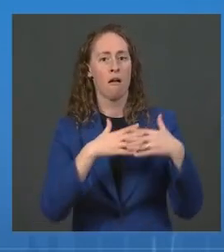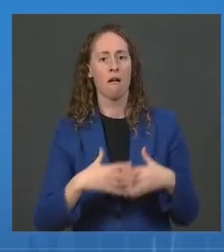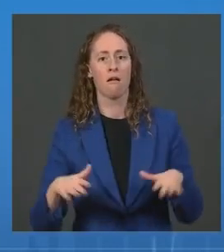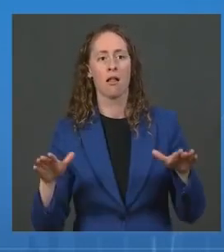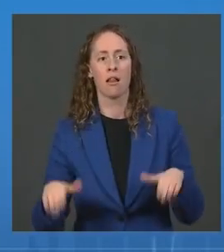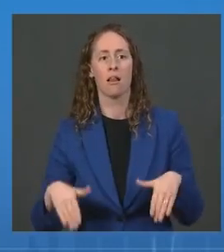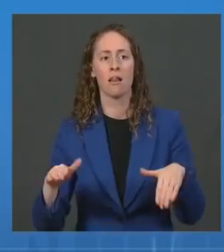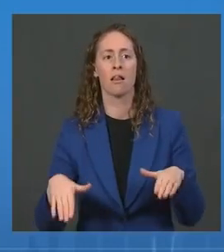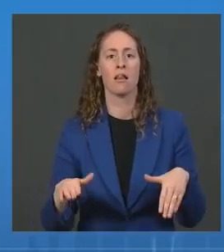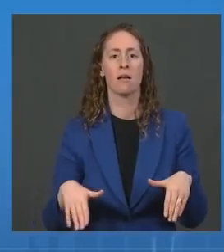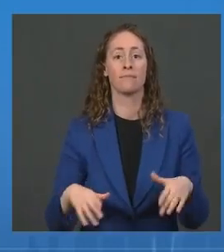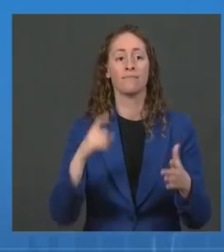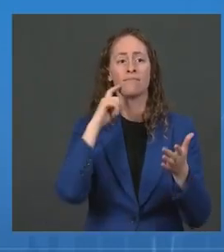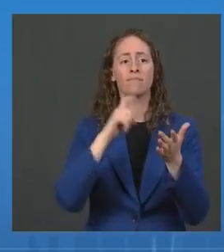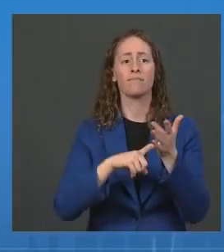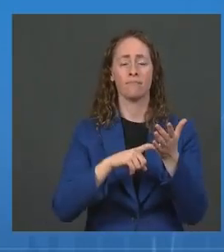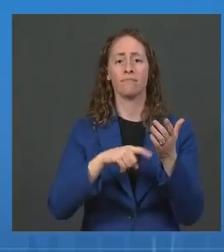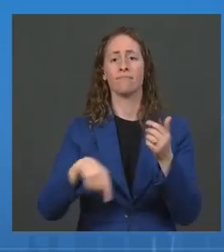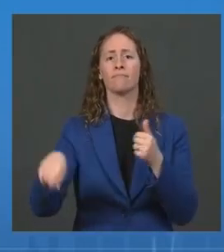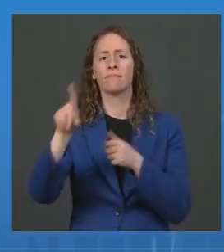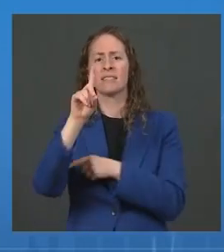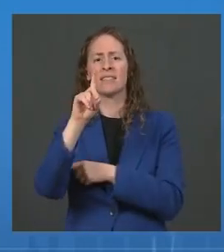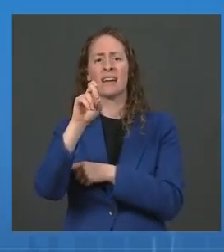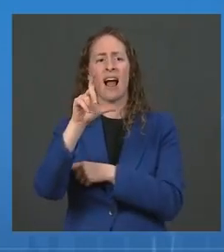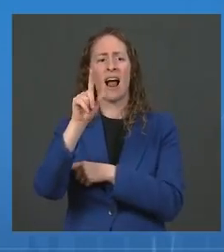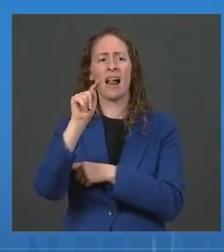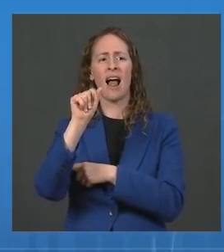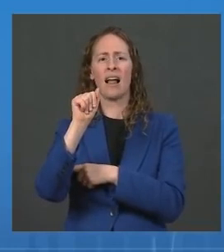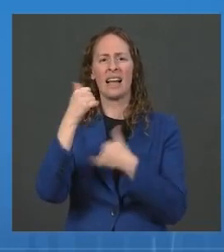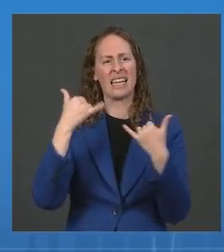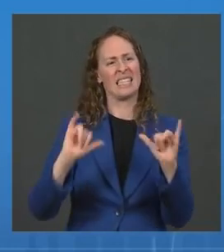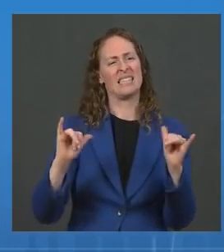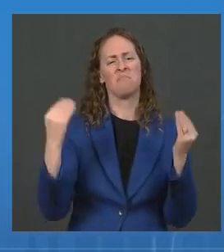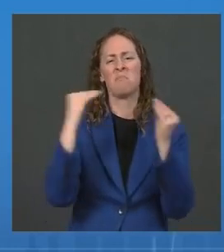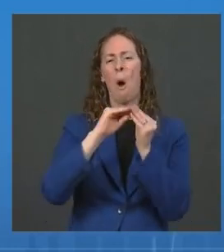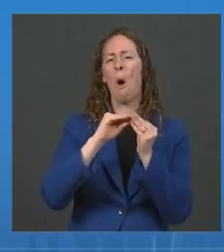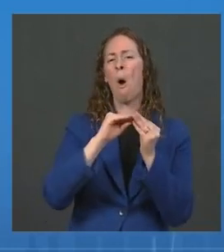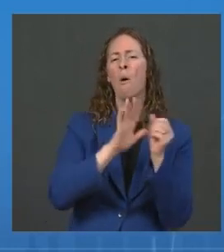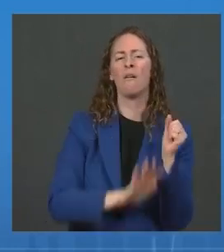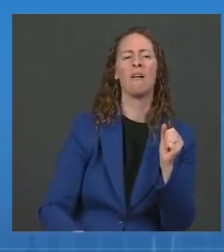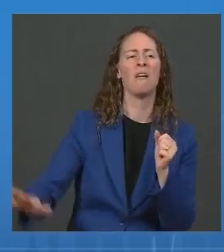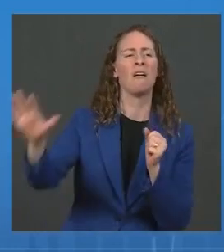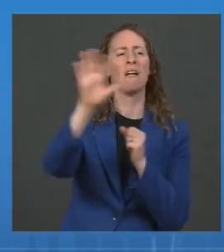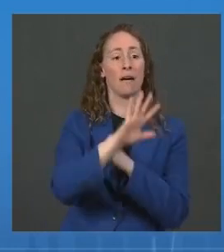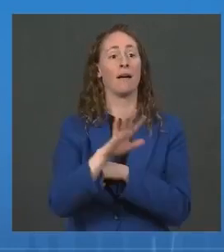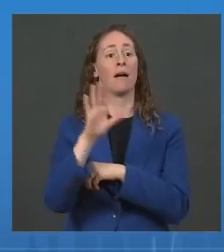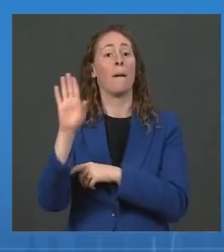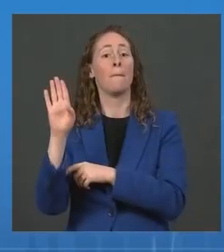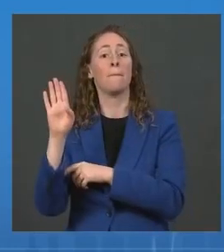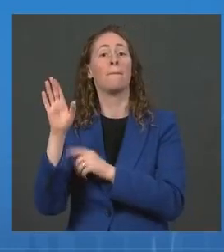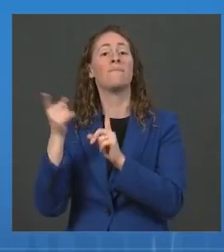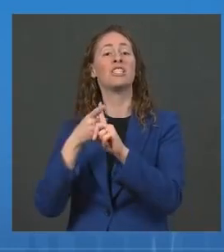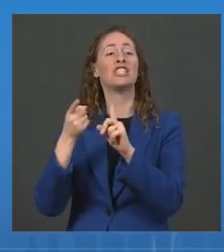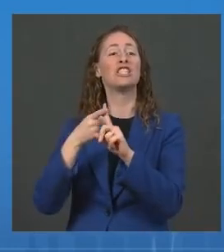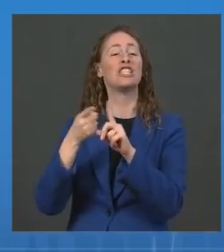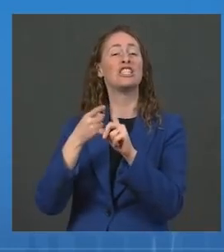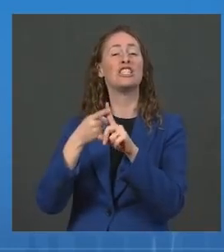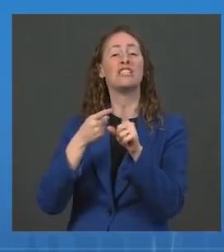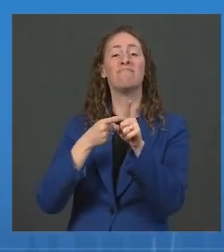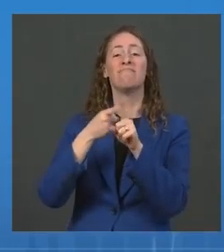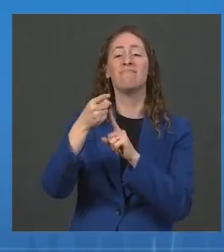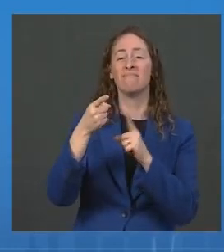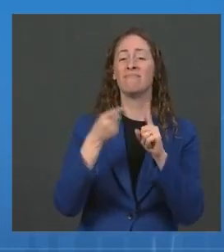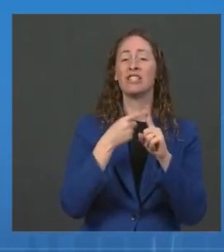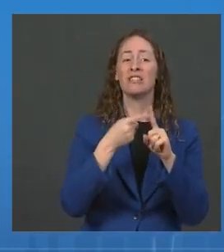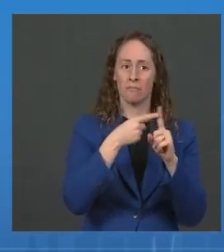right, the Delta dominates the Beta, which was the original variant that was in South Africa. And